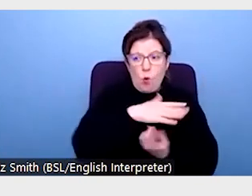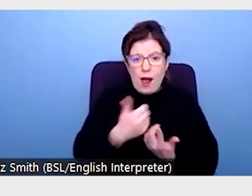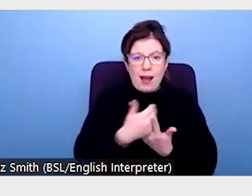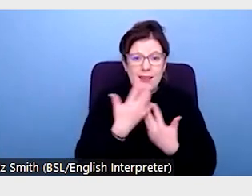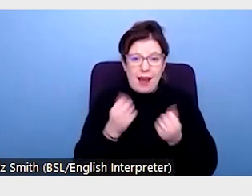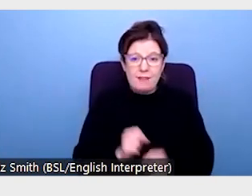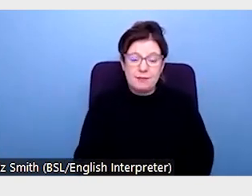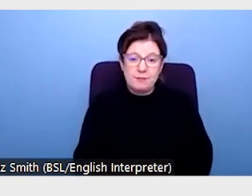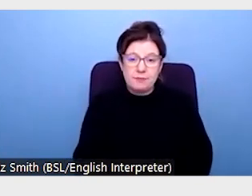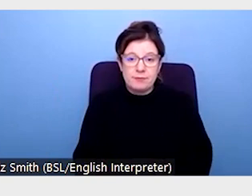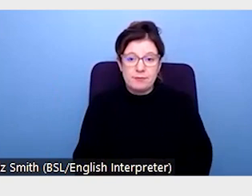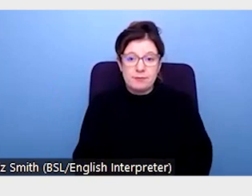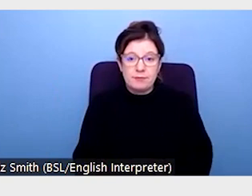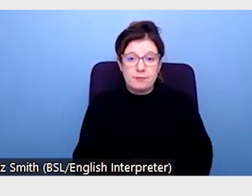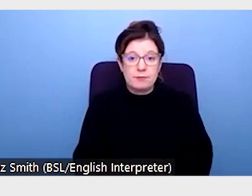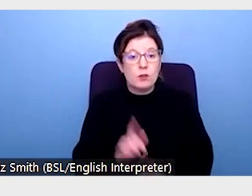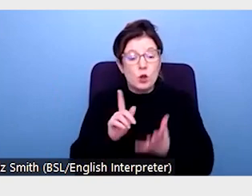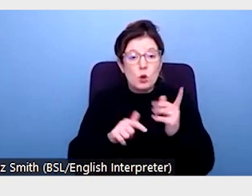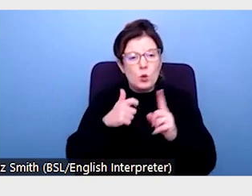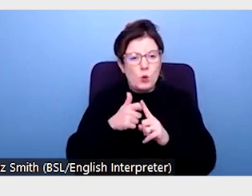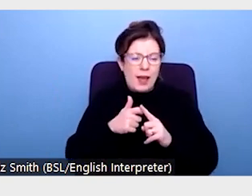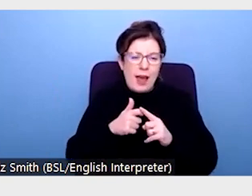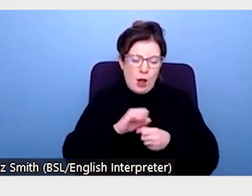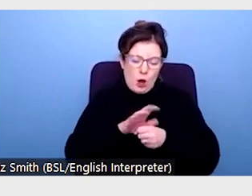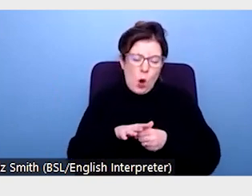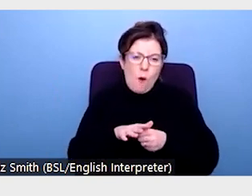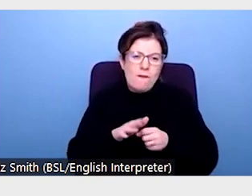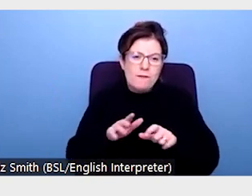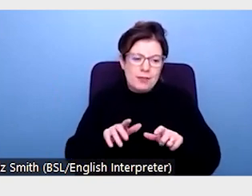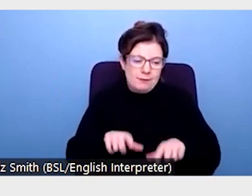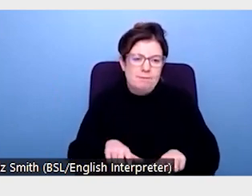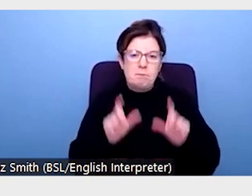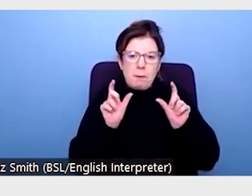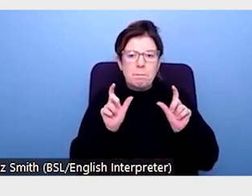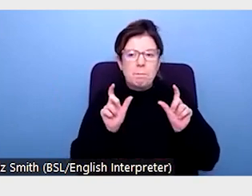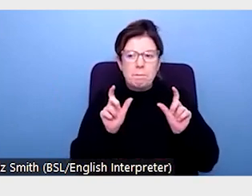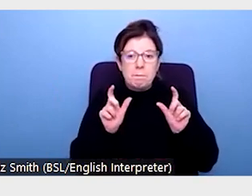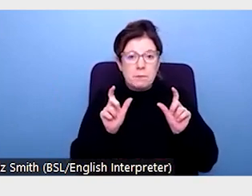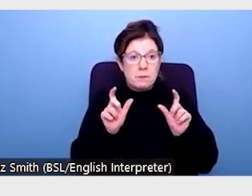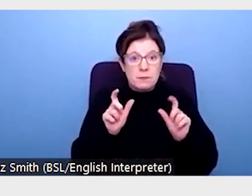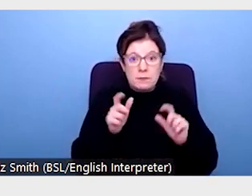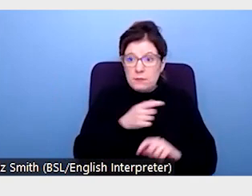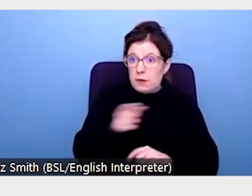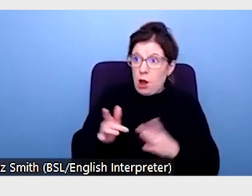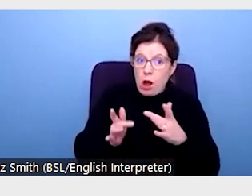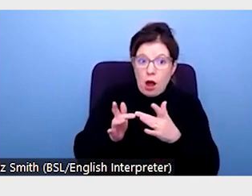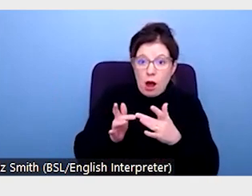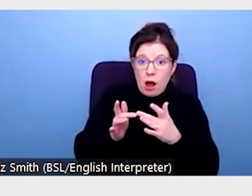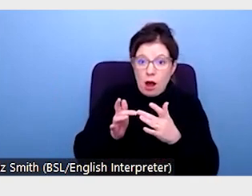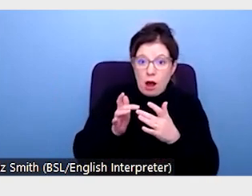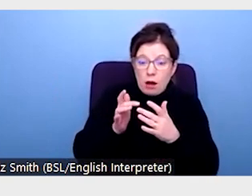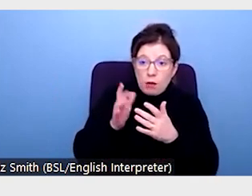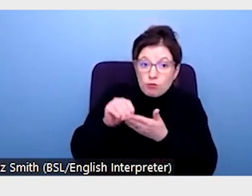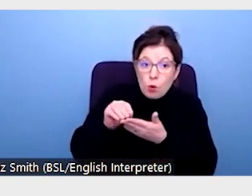As pandemic restrictions in the UK disappeared, the modal student, the average student, no longer needed provisions such as lecture